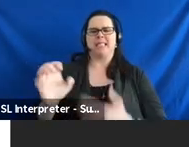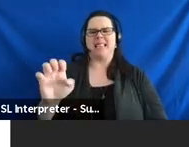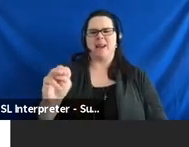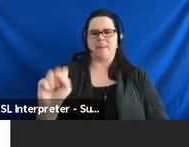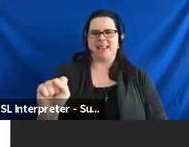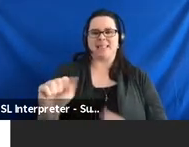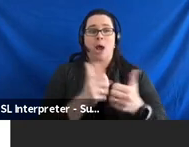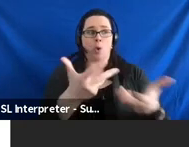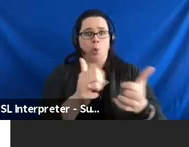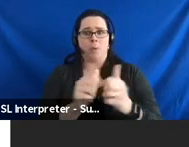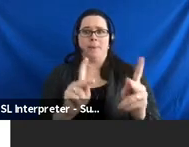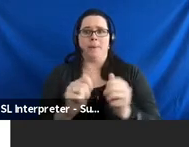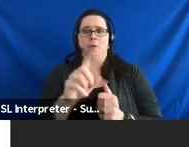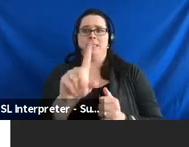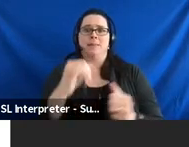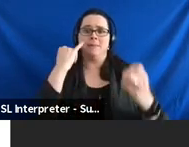work with people with